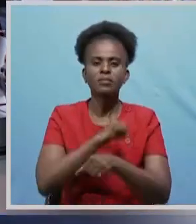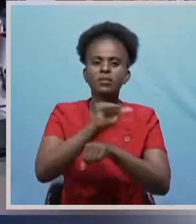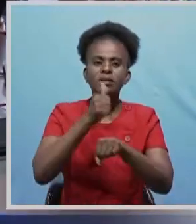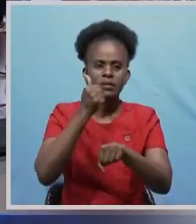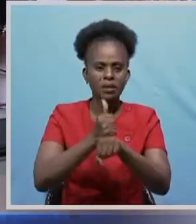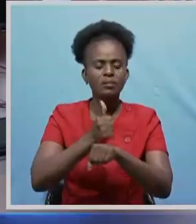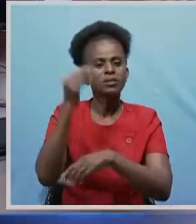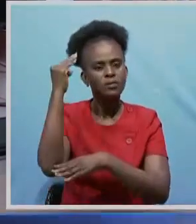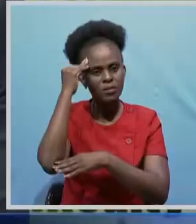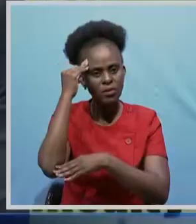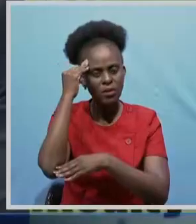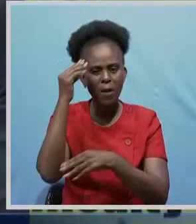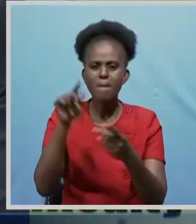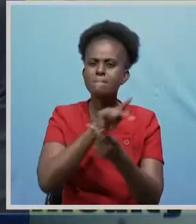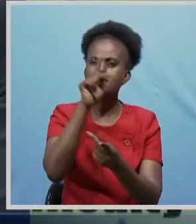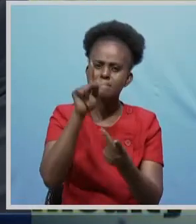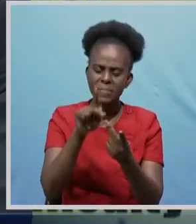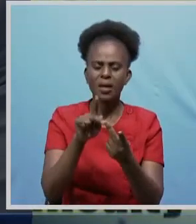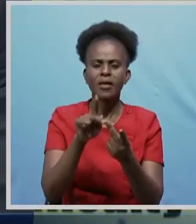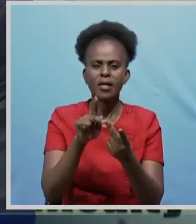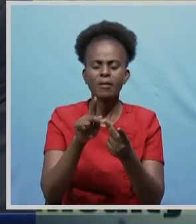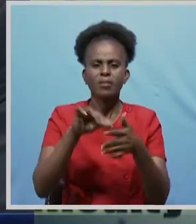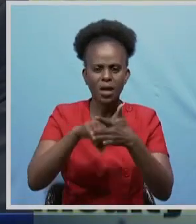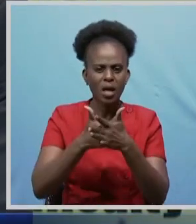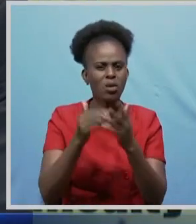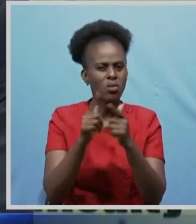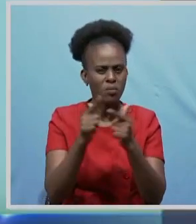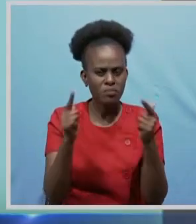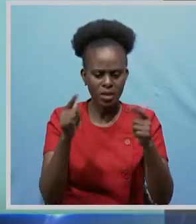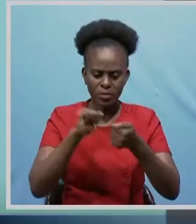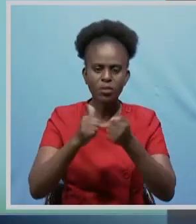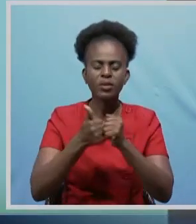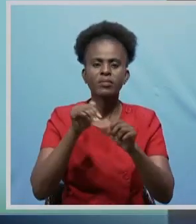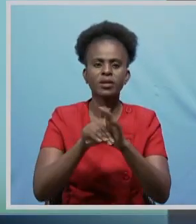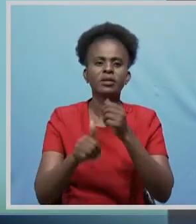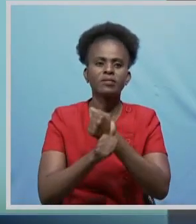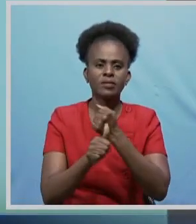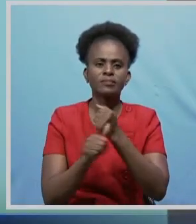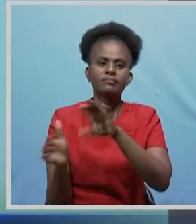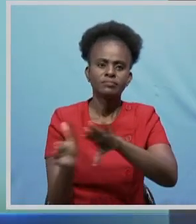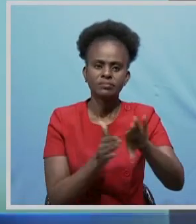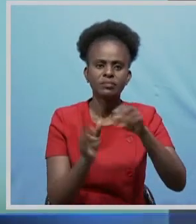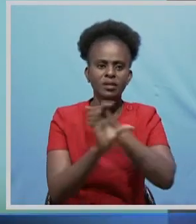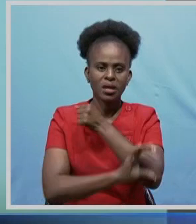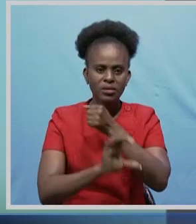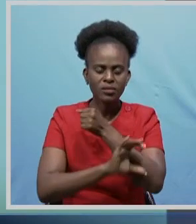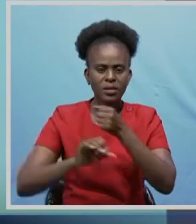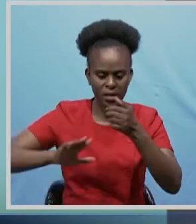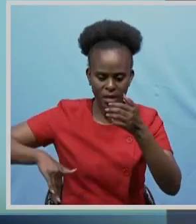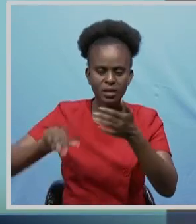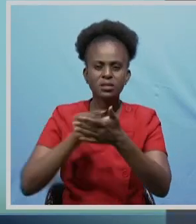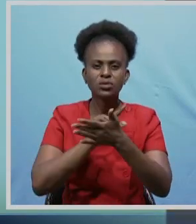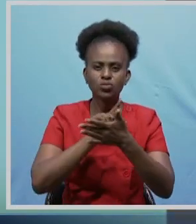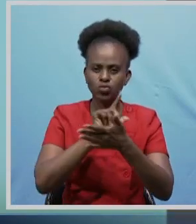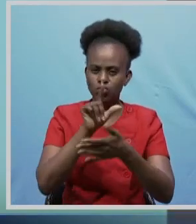the exact extent of the problem in Kafue. Meanwhile, the country has in the last 24 hours